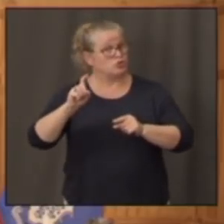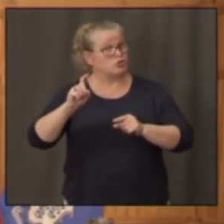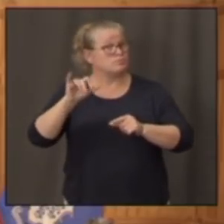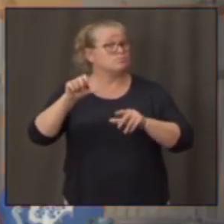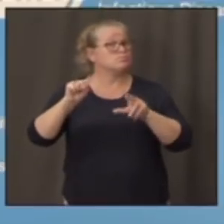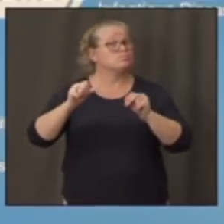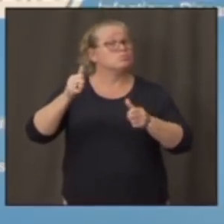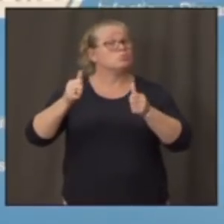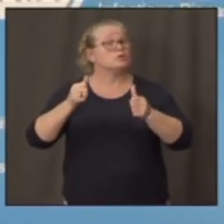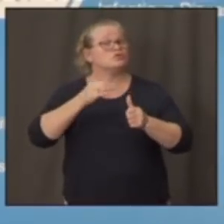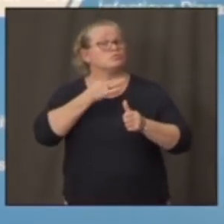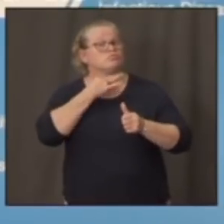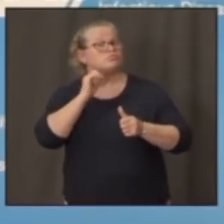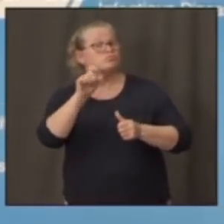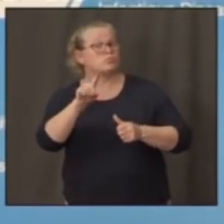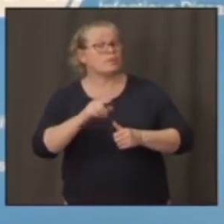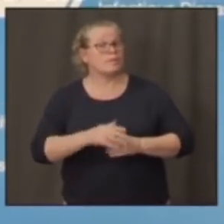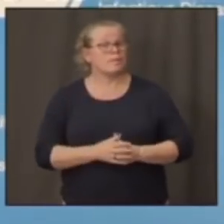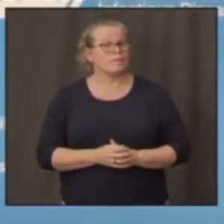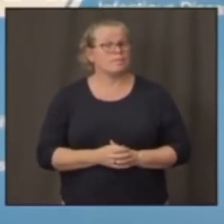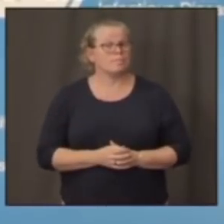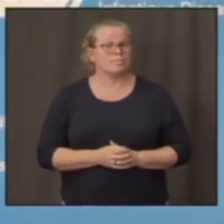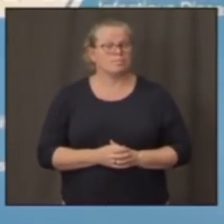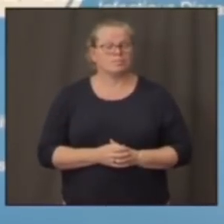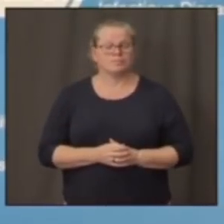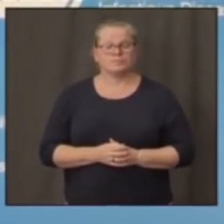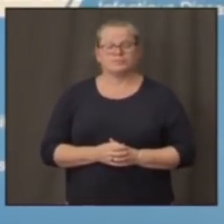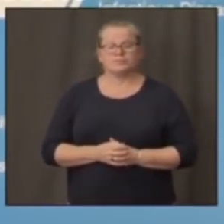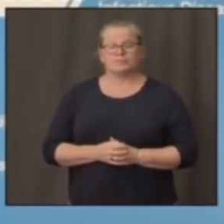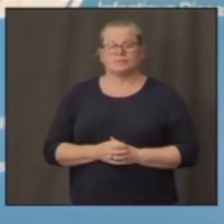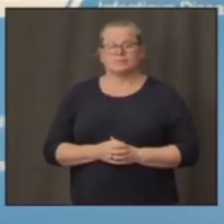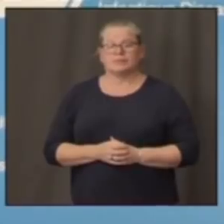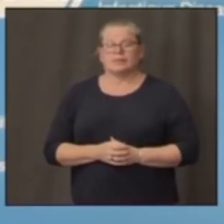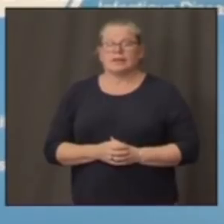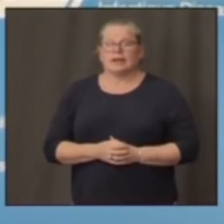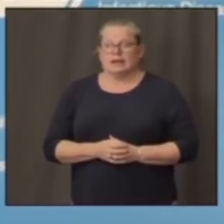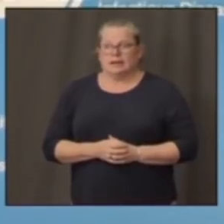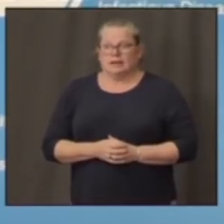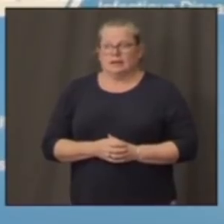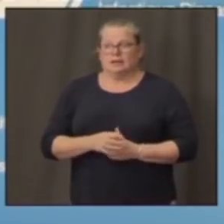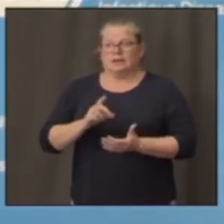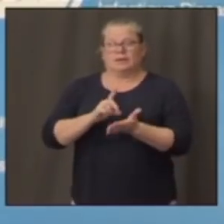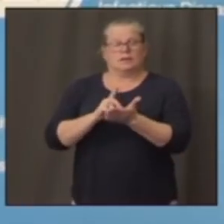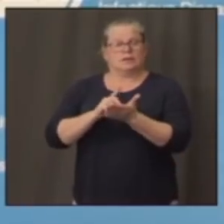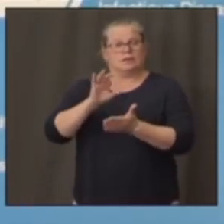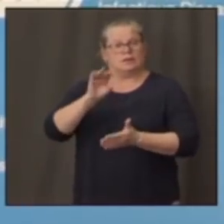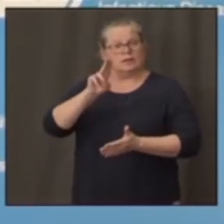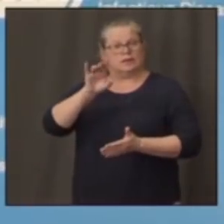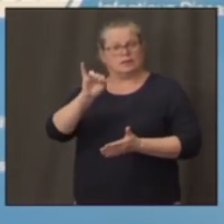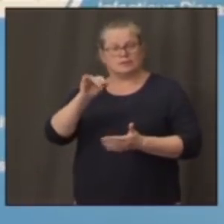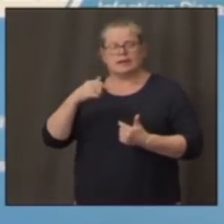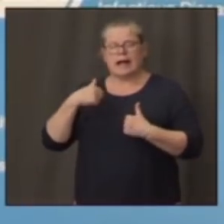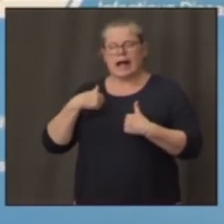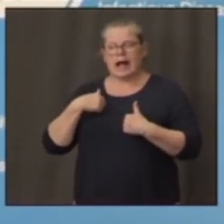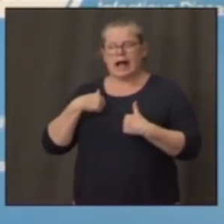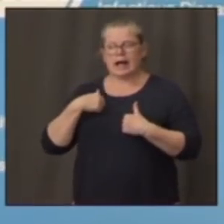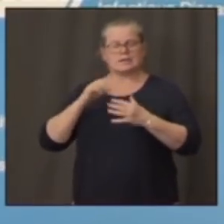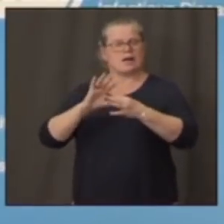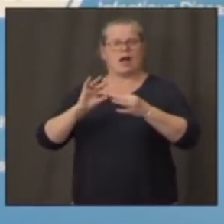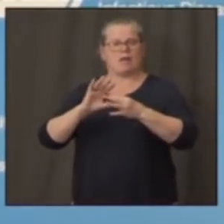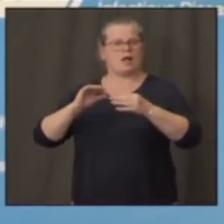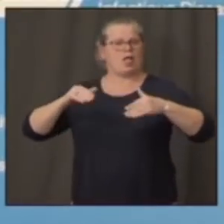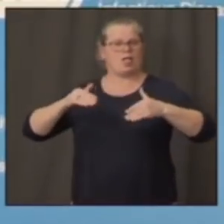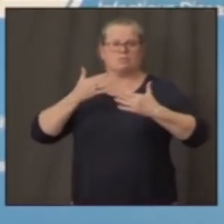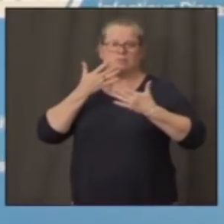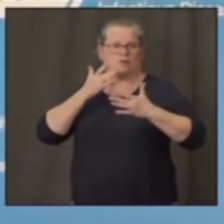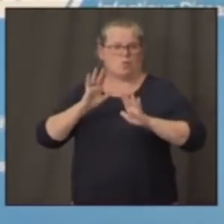Well, I'm not, you know, I don't want to be commenting on because I don't know exactly what the, what the status is. And